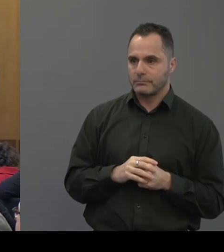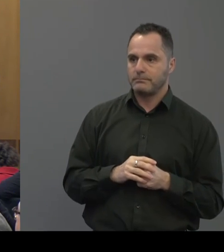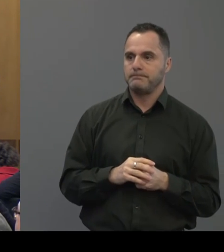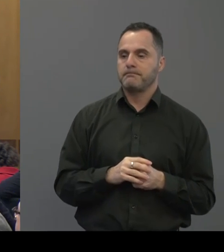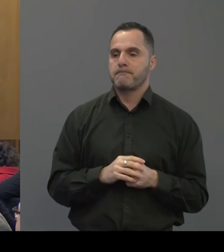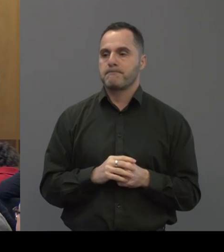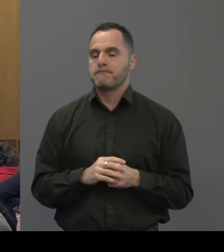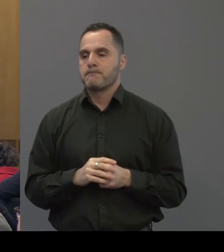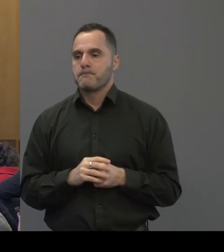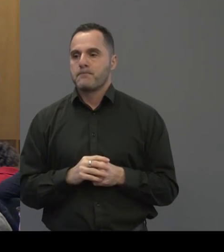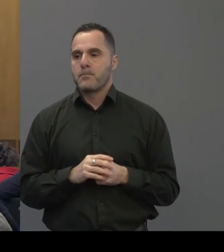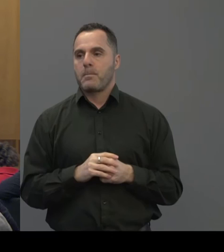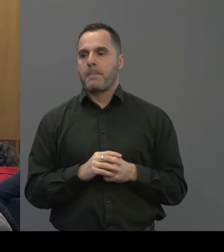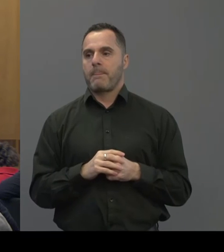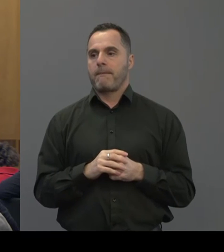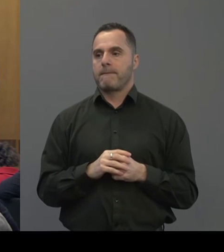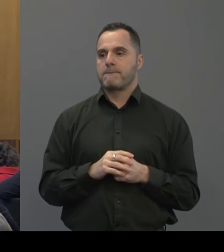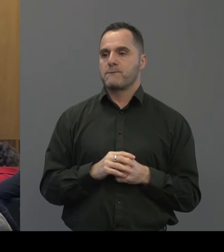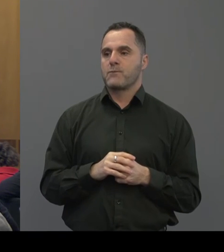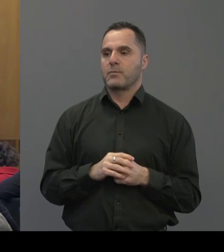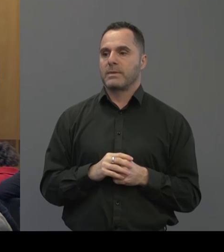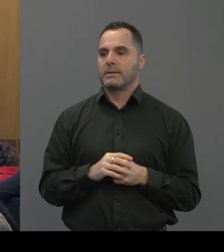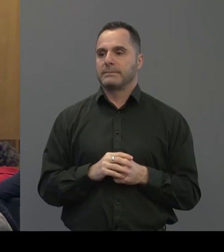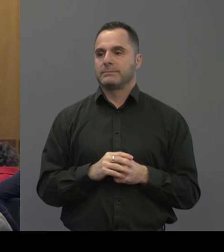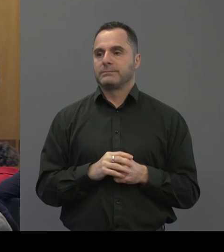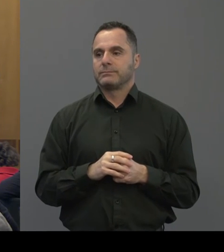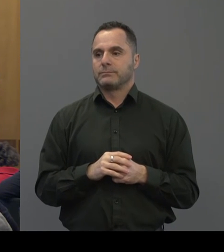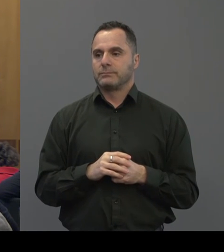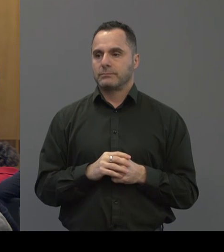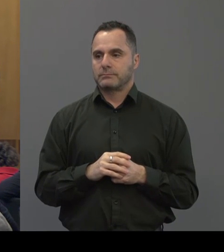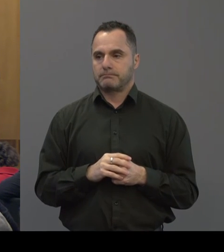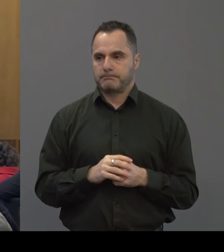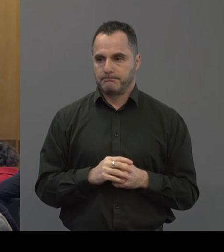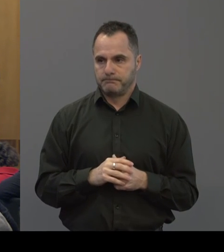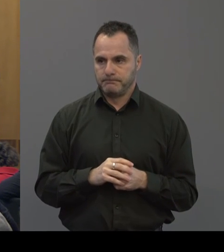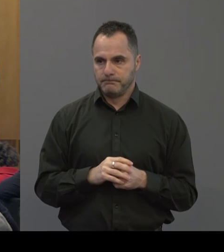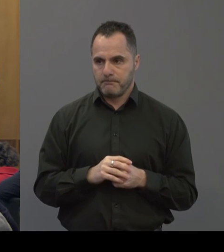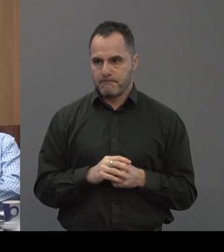Hello, my name is Reg Cobb. I'm from a local charity, GDA.